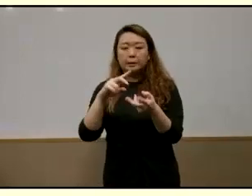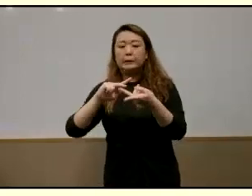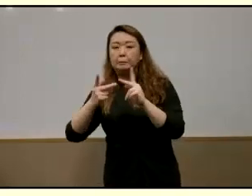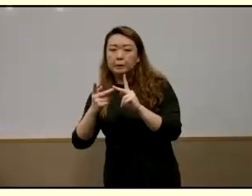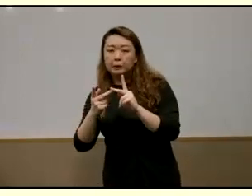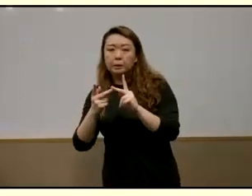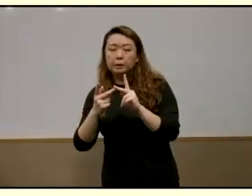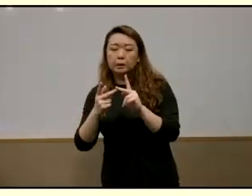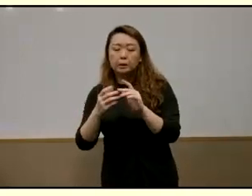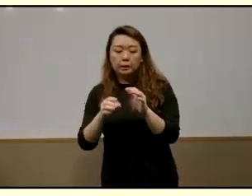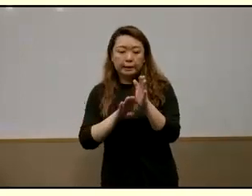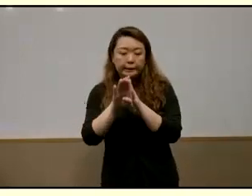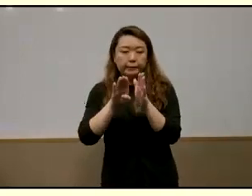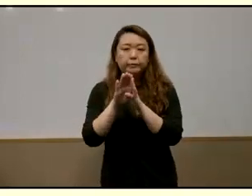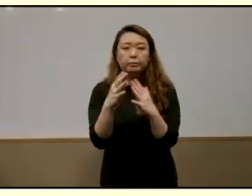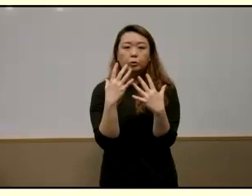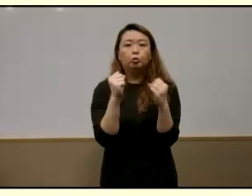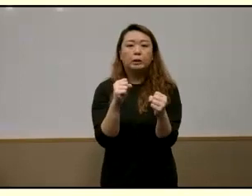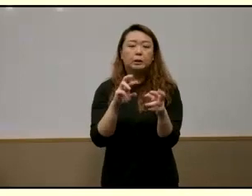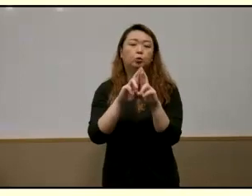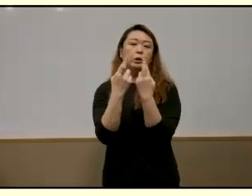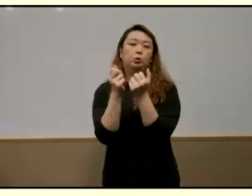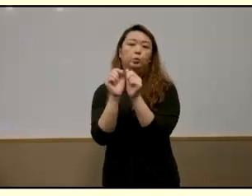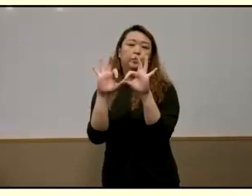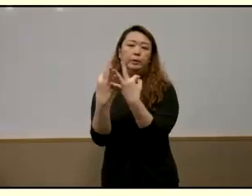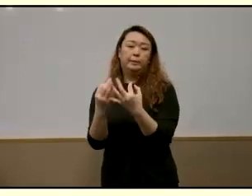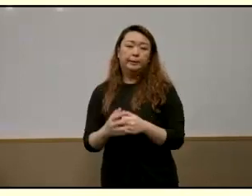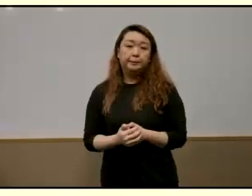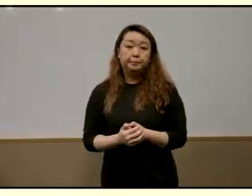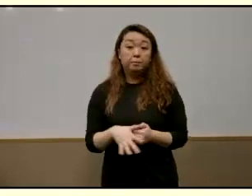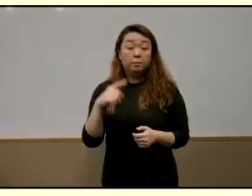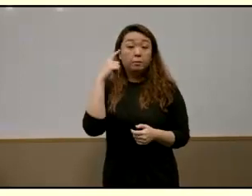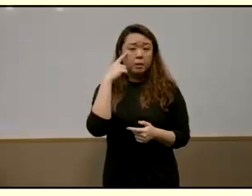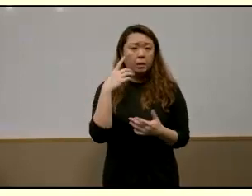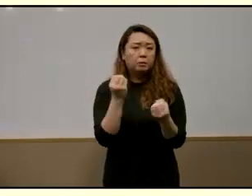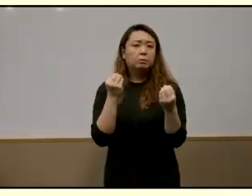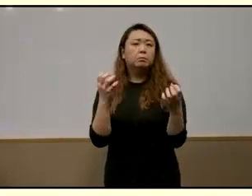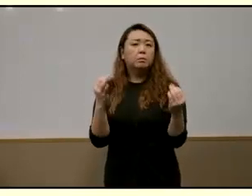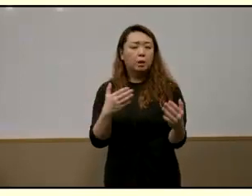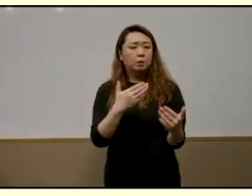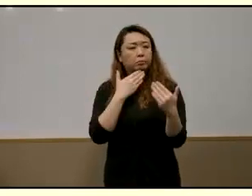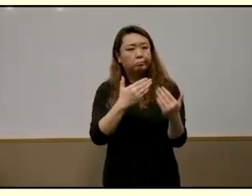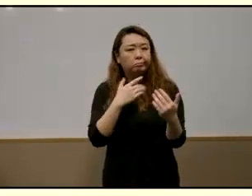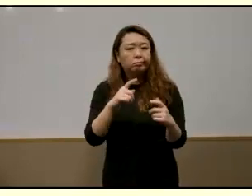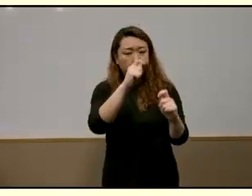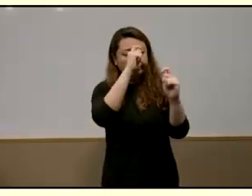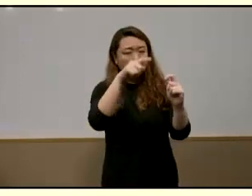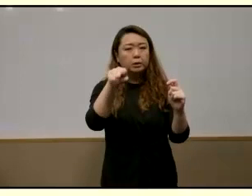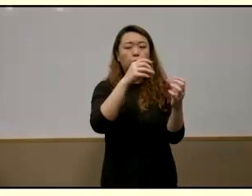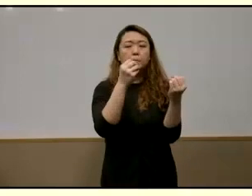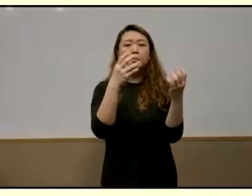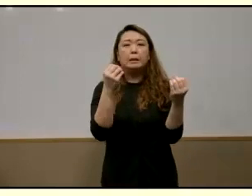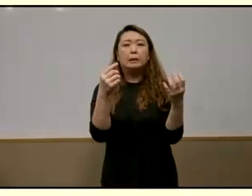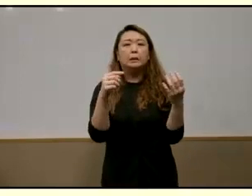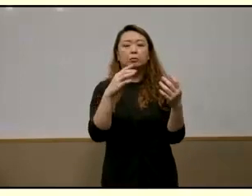developing relations of trust even friendship with families and i think there are several commendable aspects of the management of education in